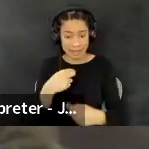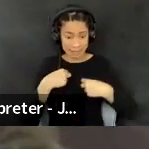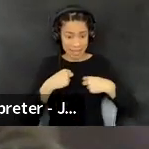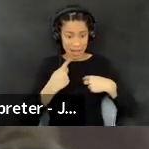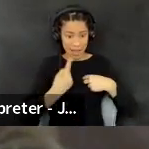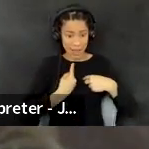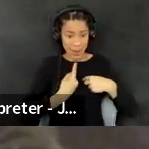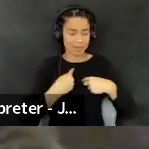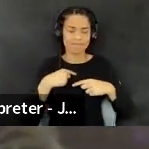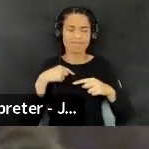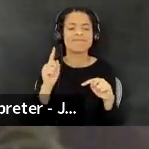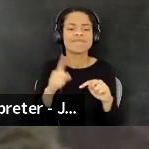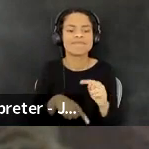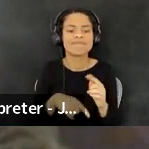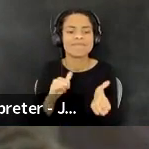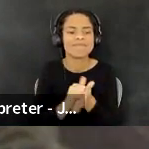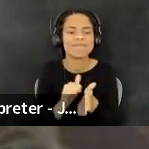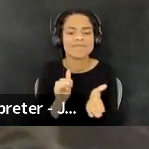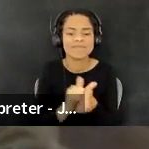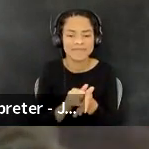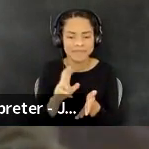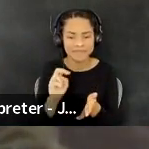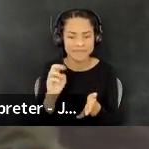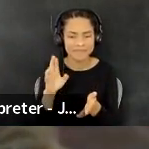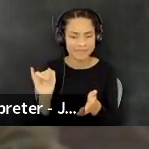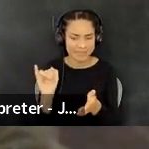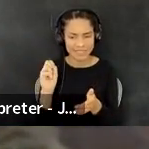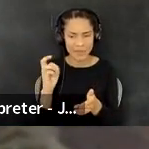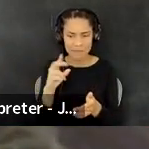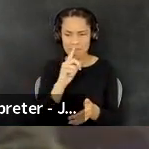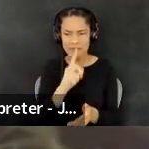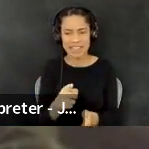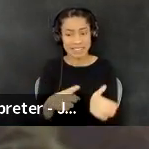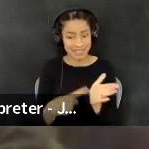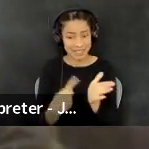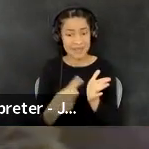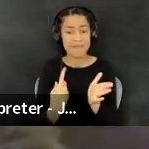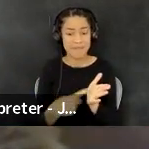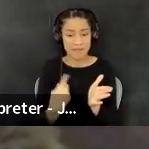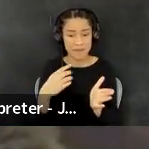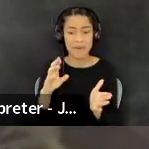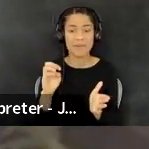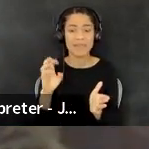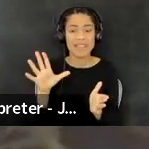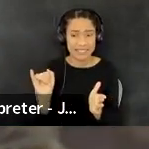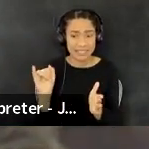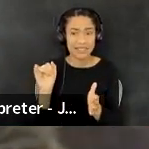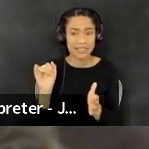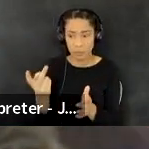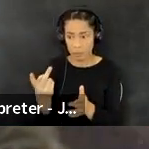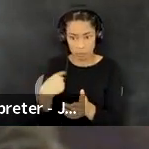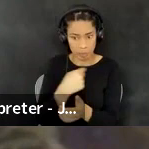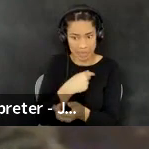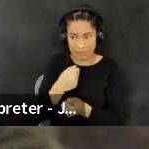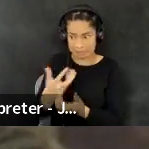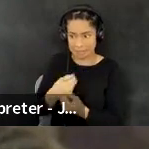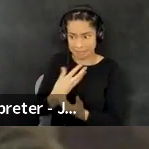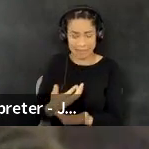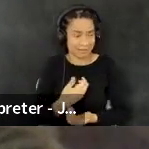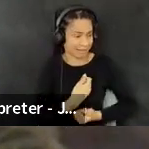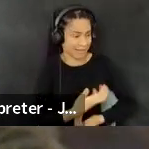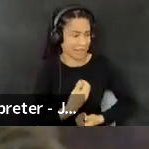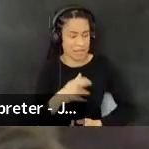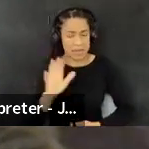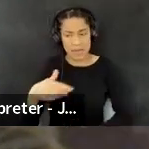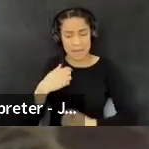come into that work. So, you know, solo, like we need, there were times Ronnie and I needed to hold on another up, getting a little emotional remembering,